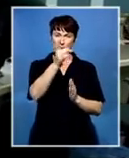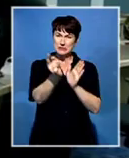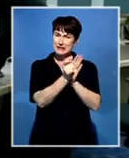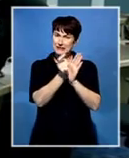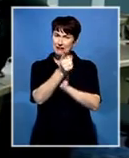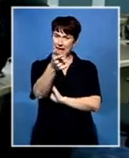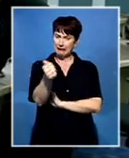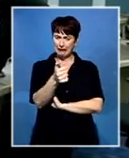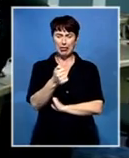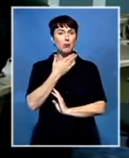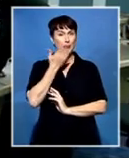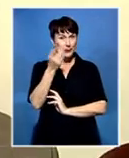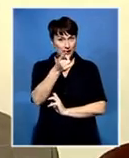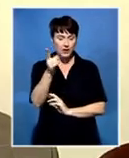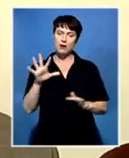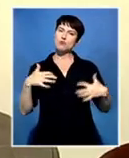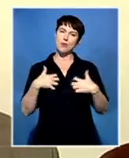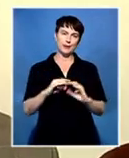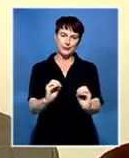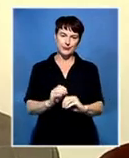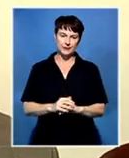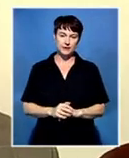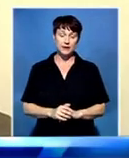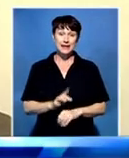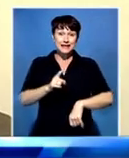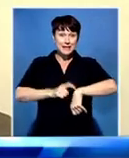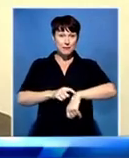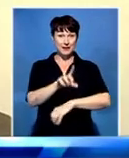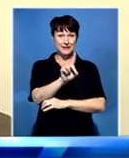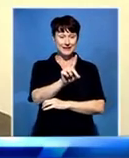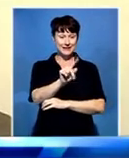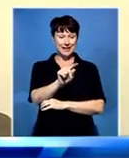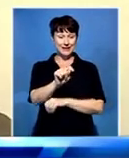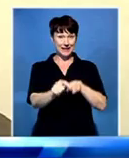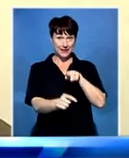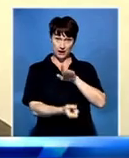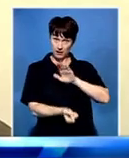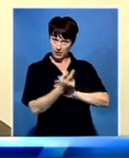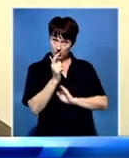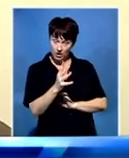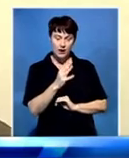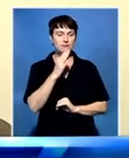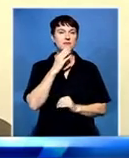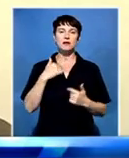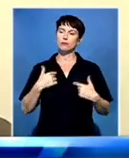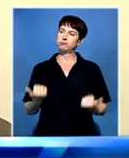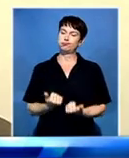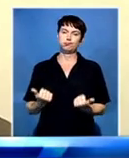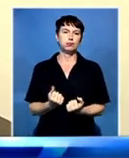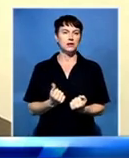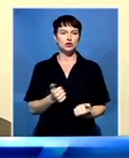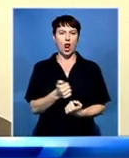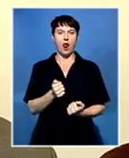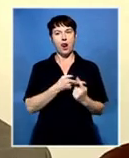DSTV need not worry. Once DTT happens, therefore we are going to then have more space, more channels,